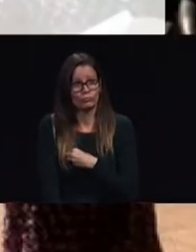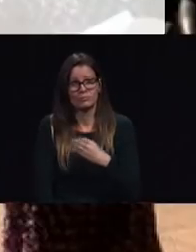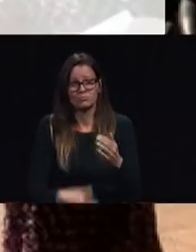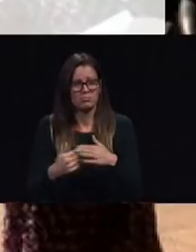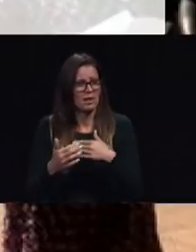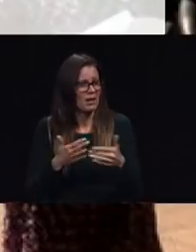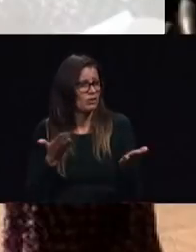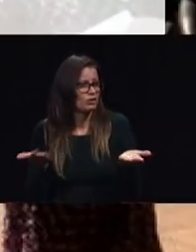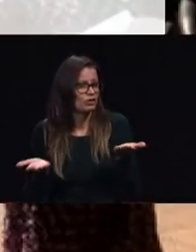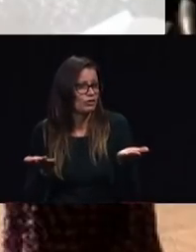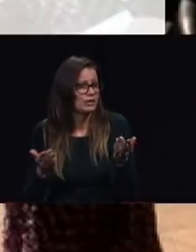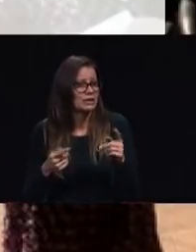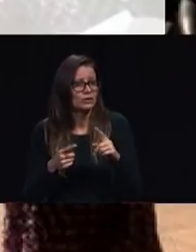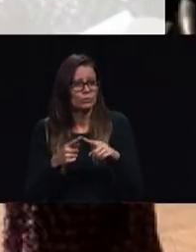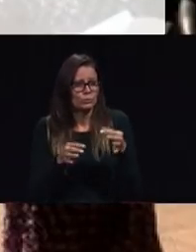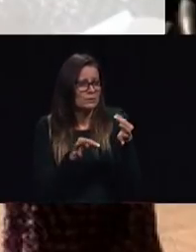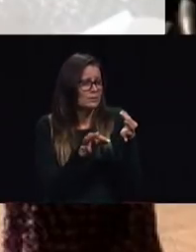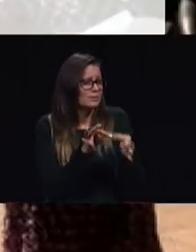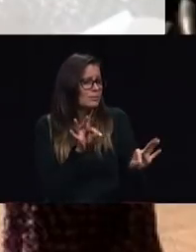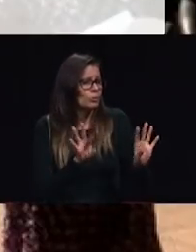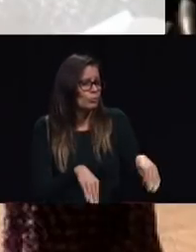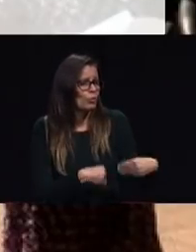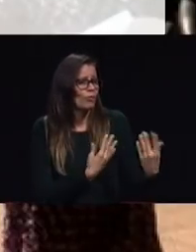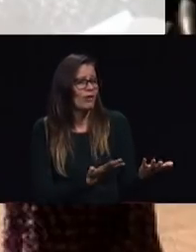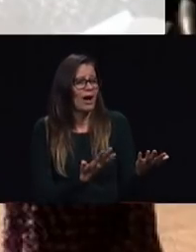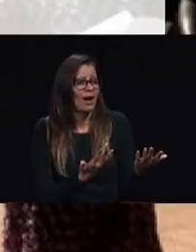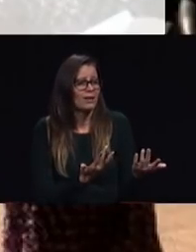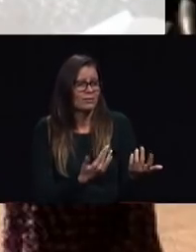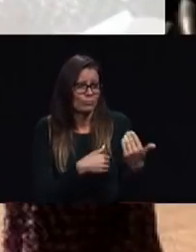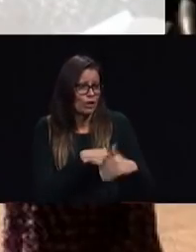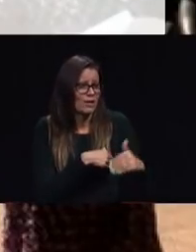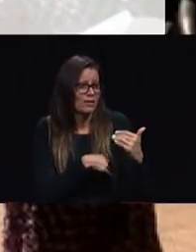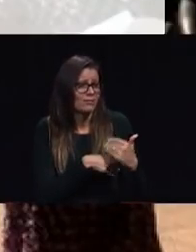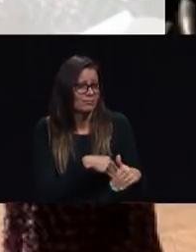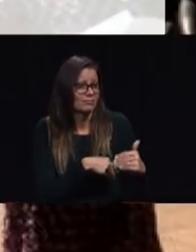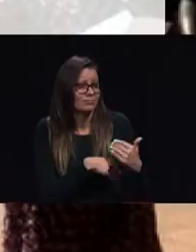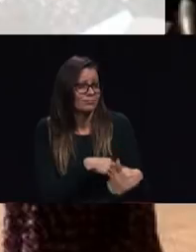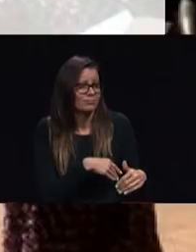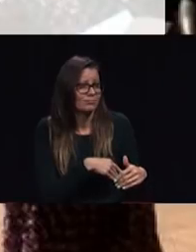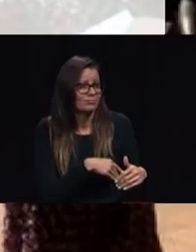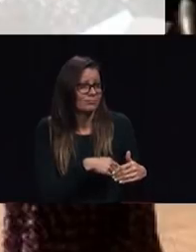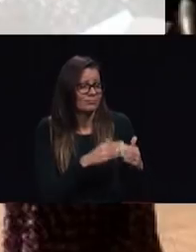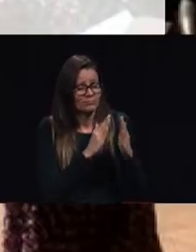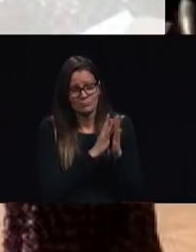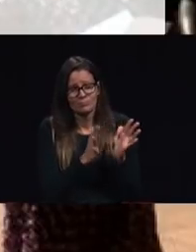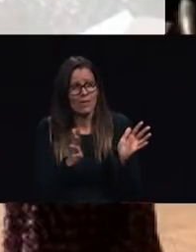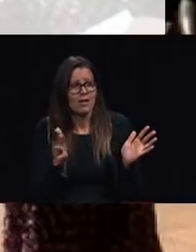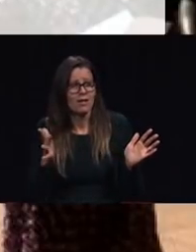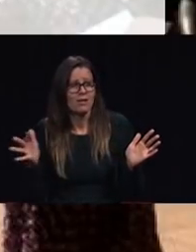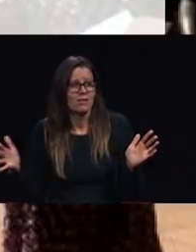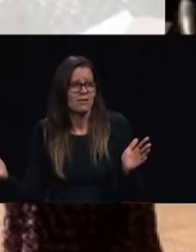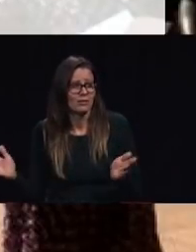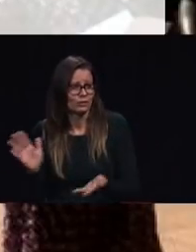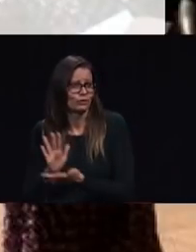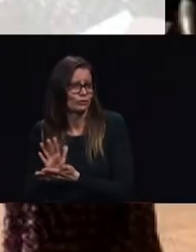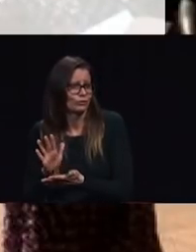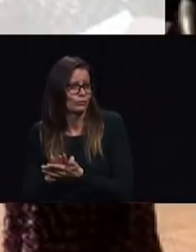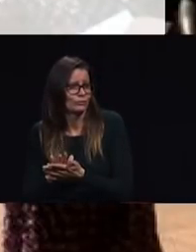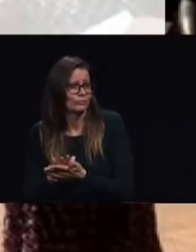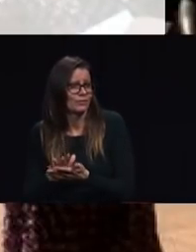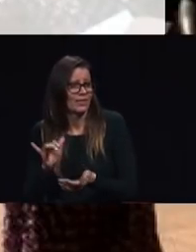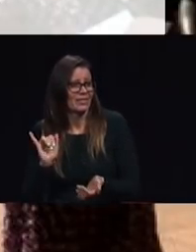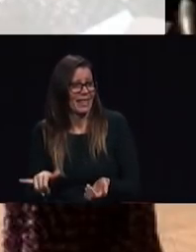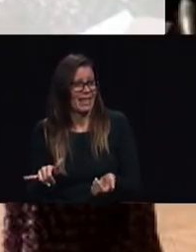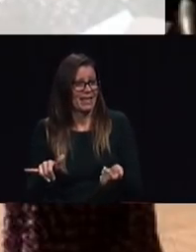simple loaf of bread in which there may be more religion than there are in many